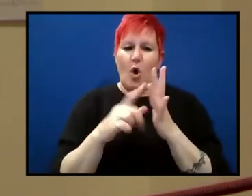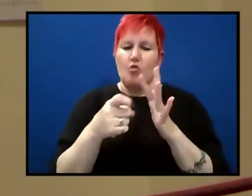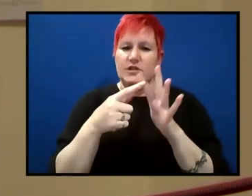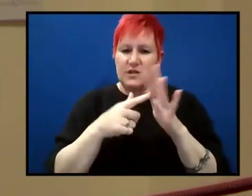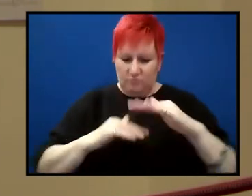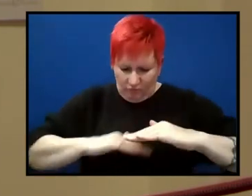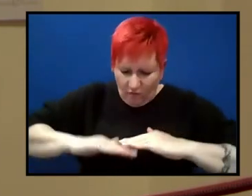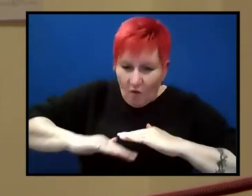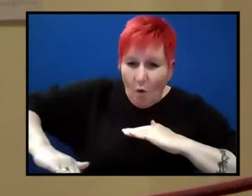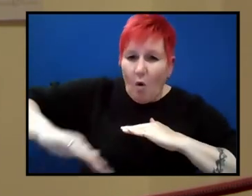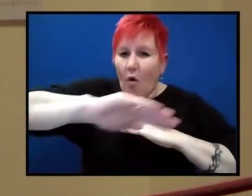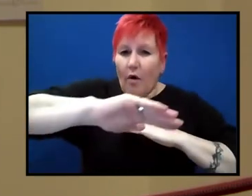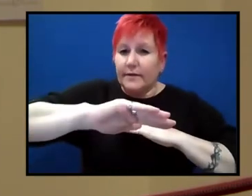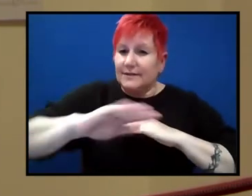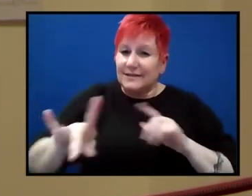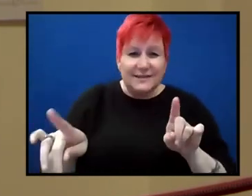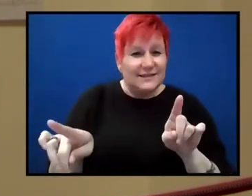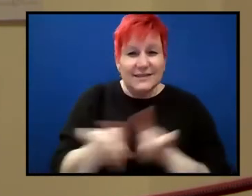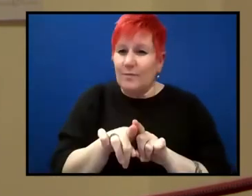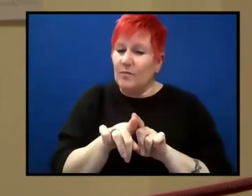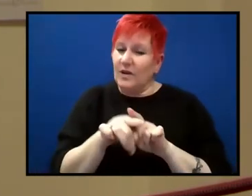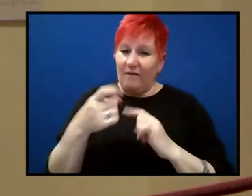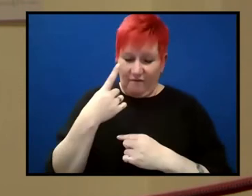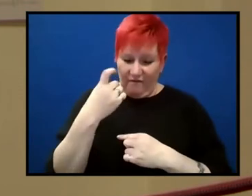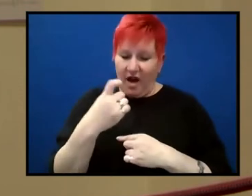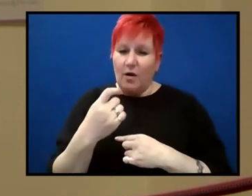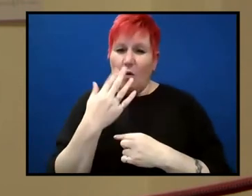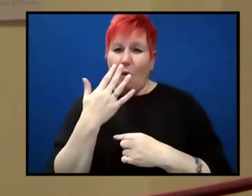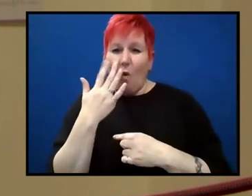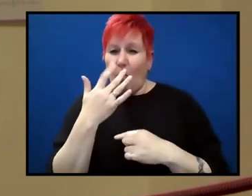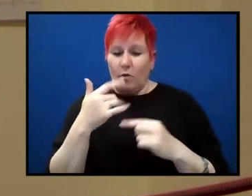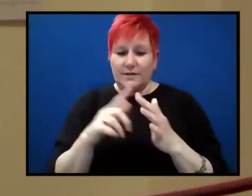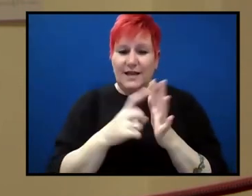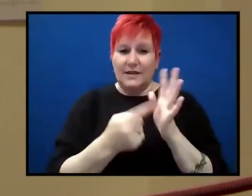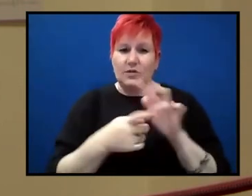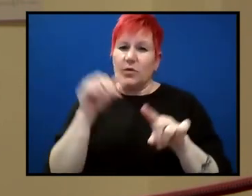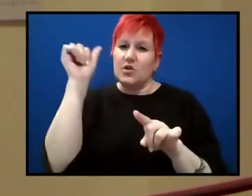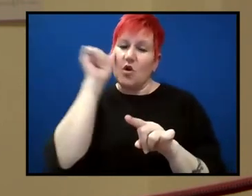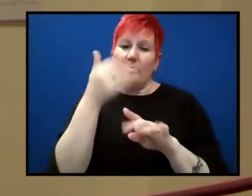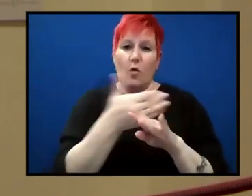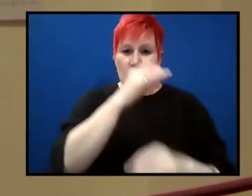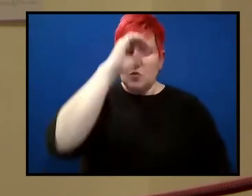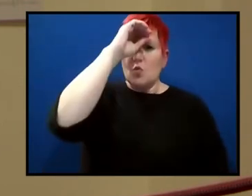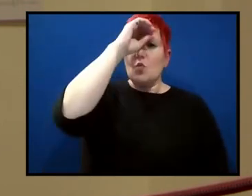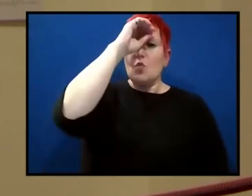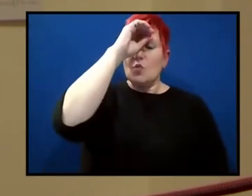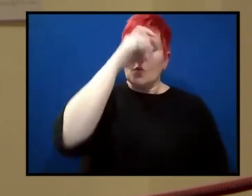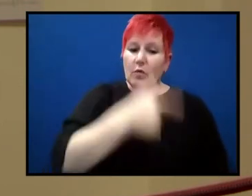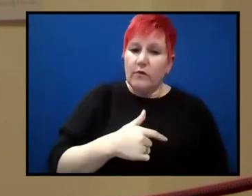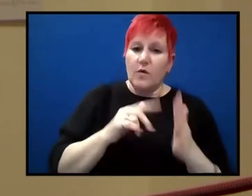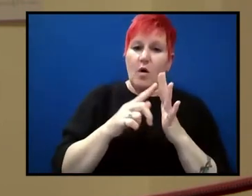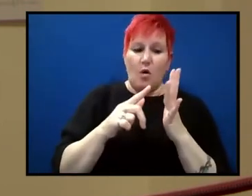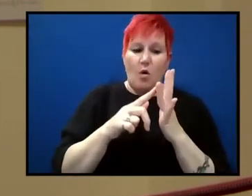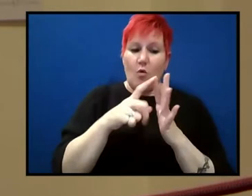around behind a ship. And that meant that we went from knowing almost nothing about the oceans to knowing a